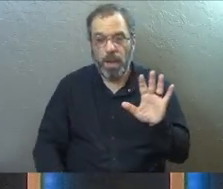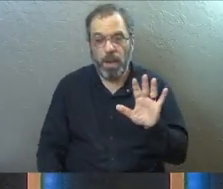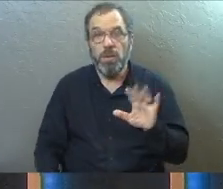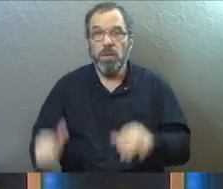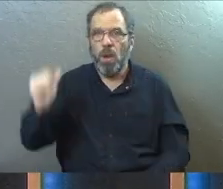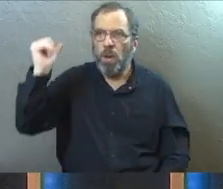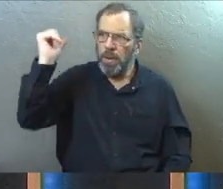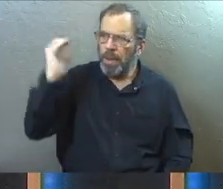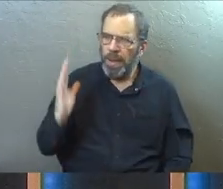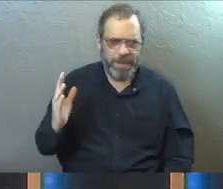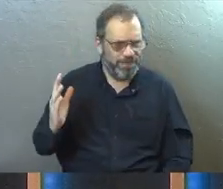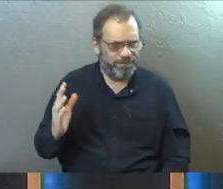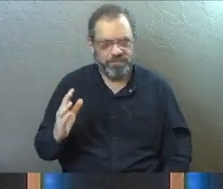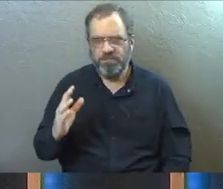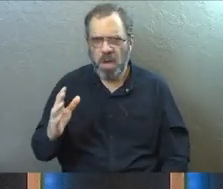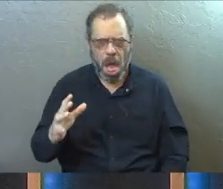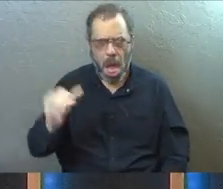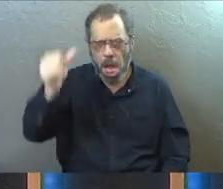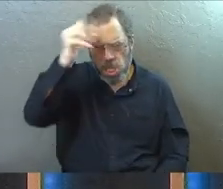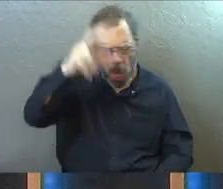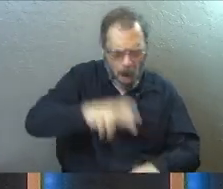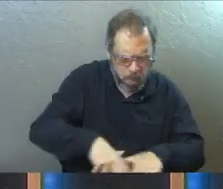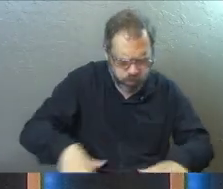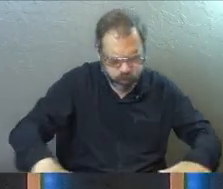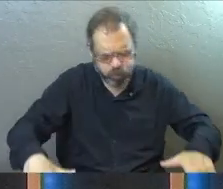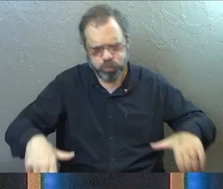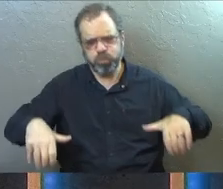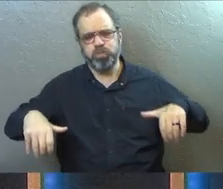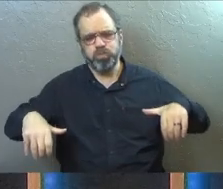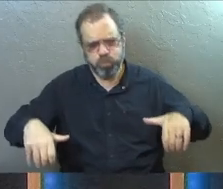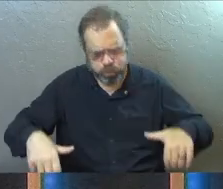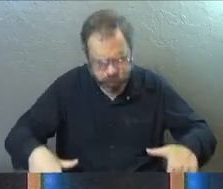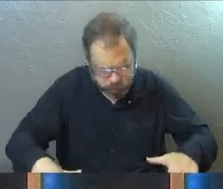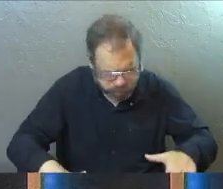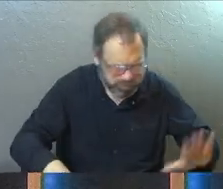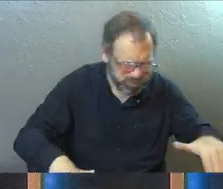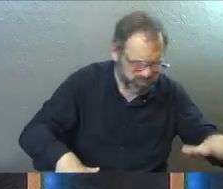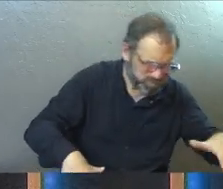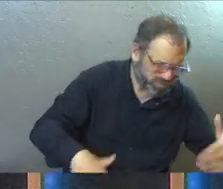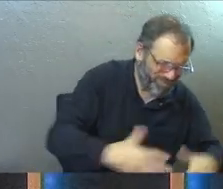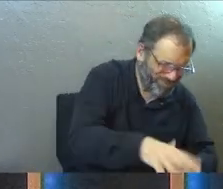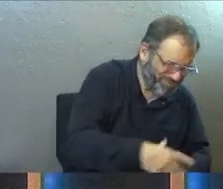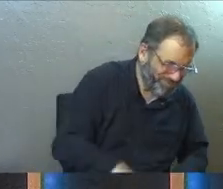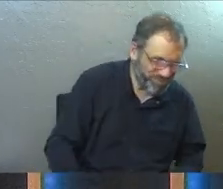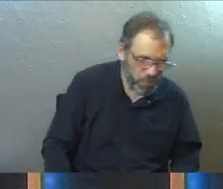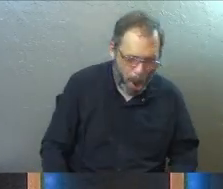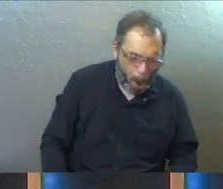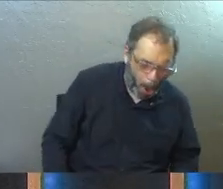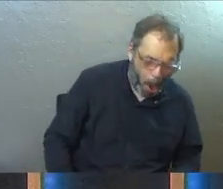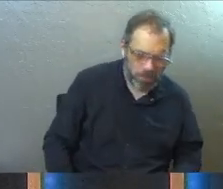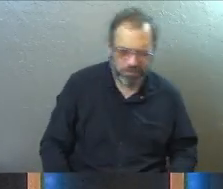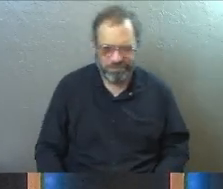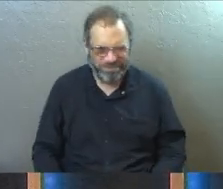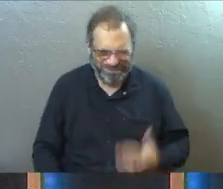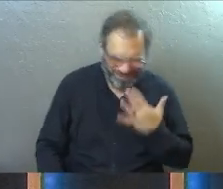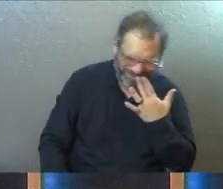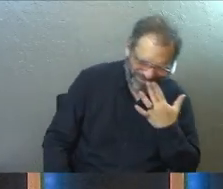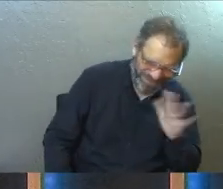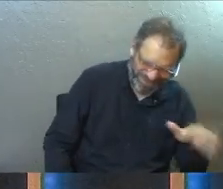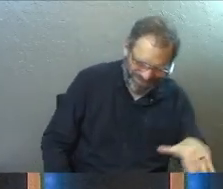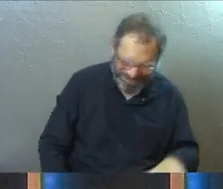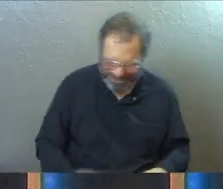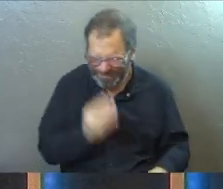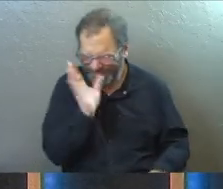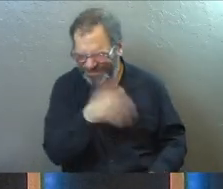God is not a big grandpa fluffy in the sky who just winks at some of our choices and